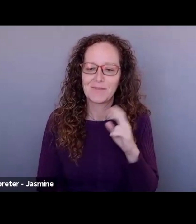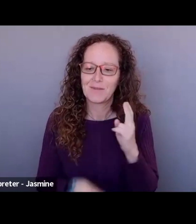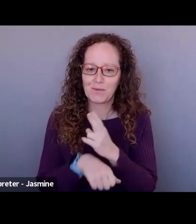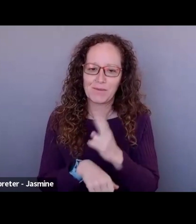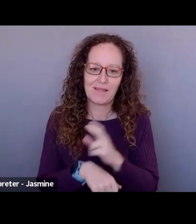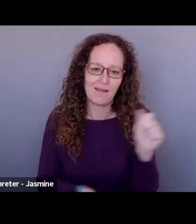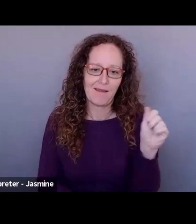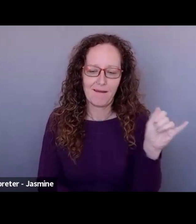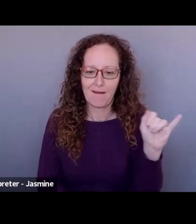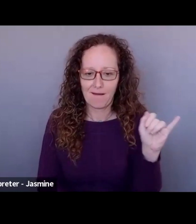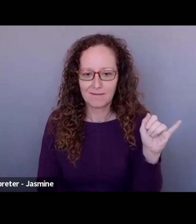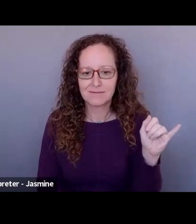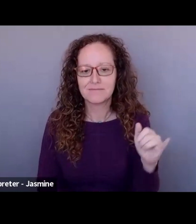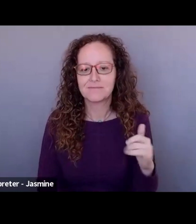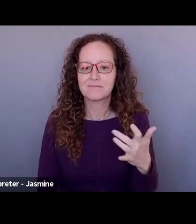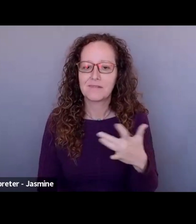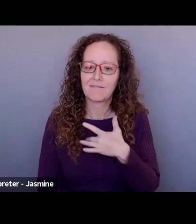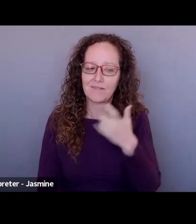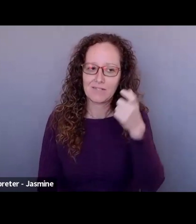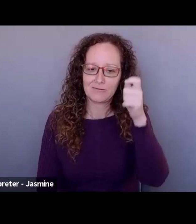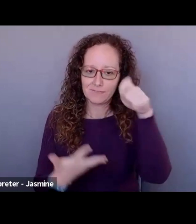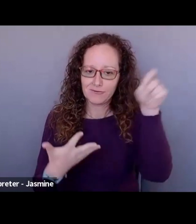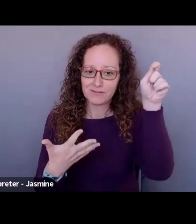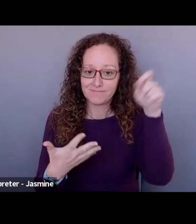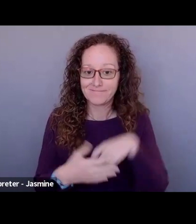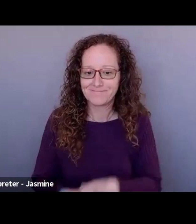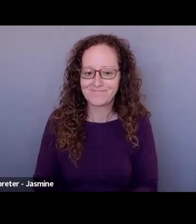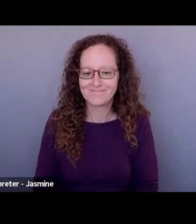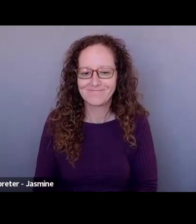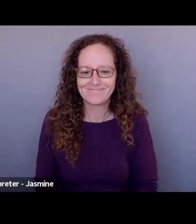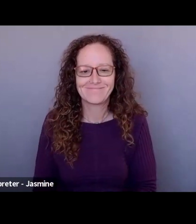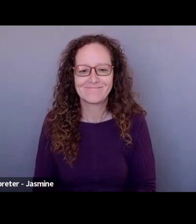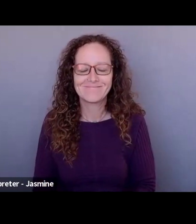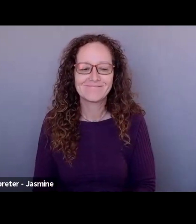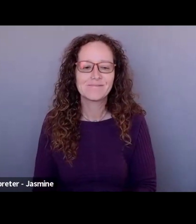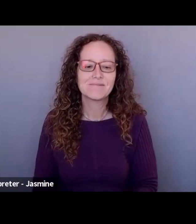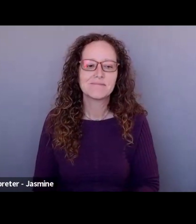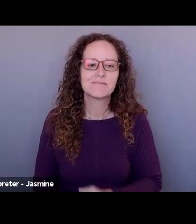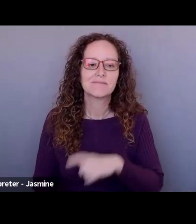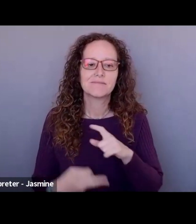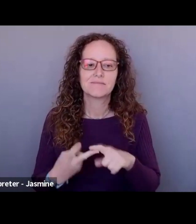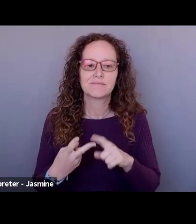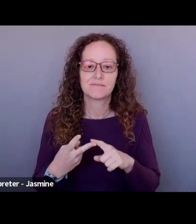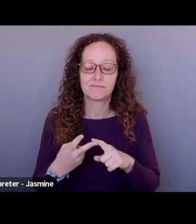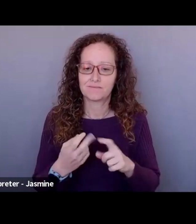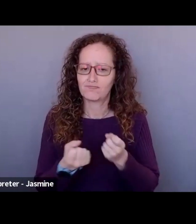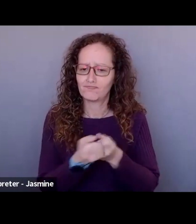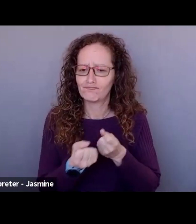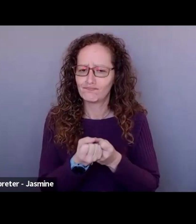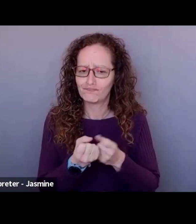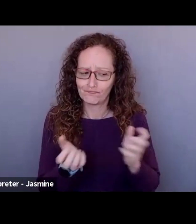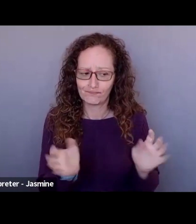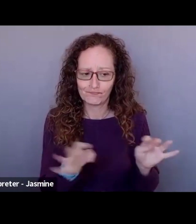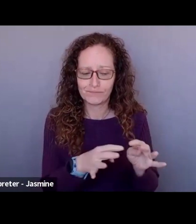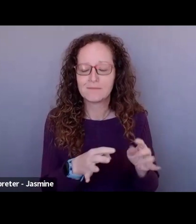AI. So I feel like we've ticked that box. Um, also uplifting that Marissa said, we hosted